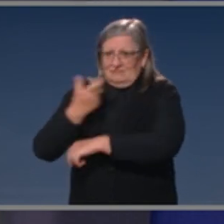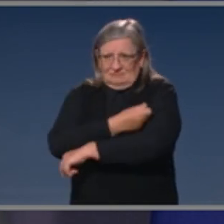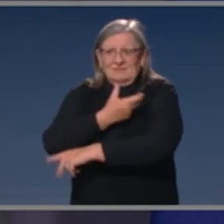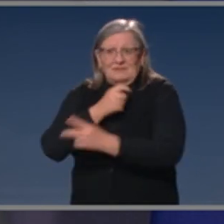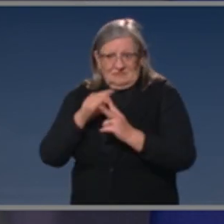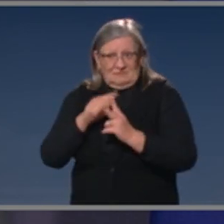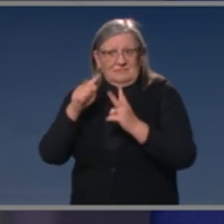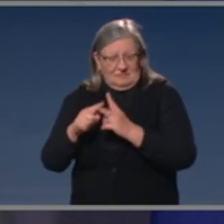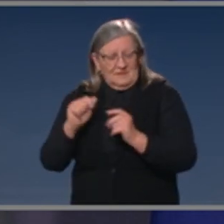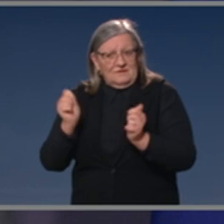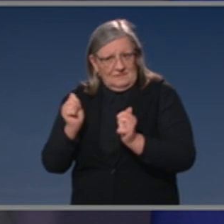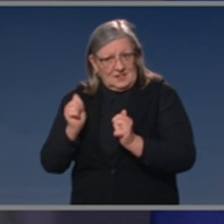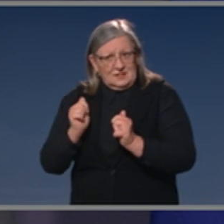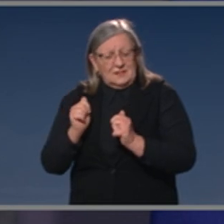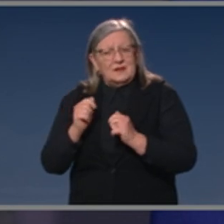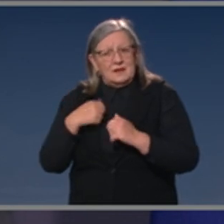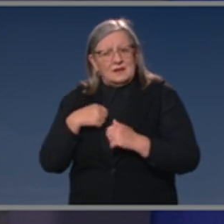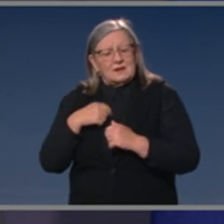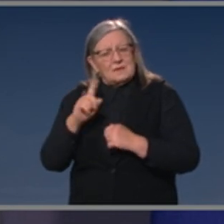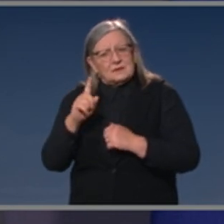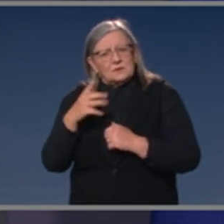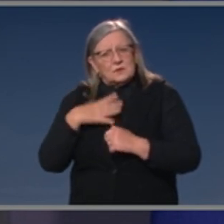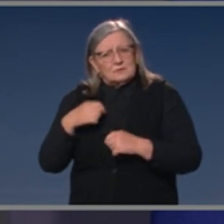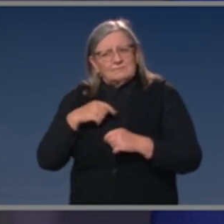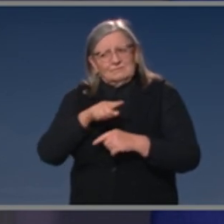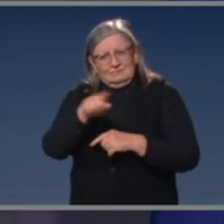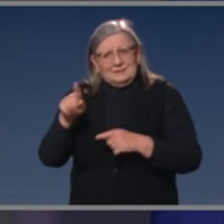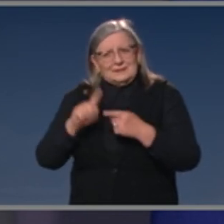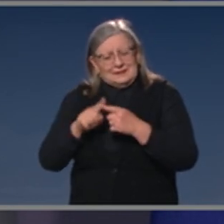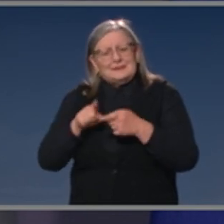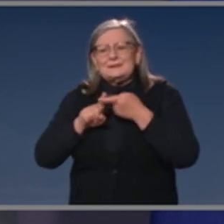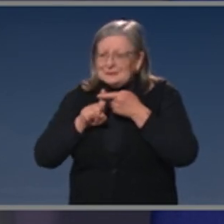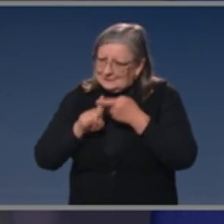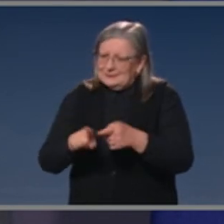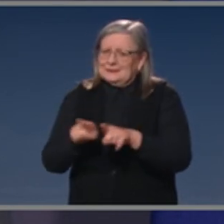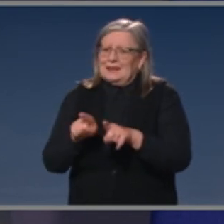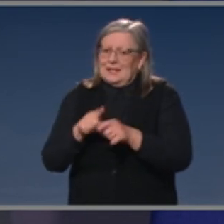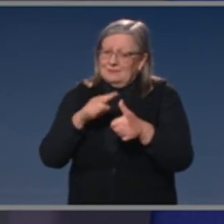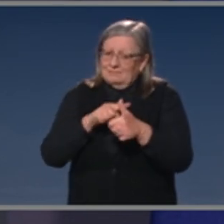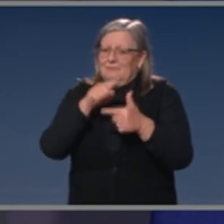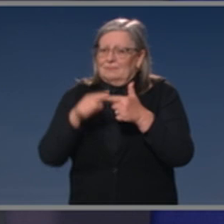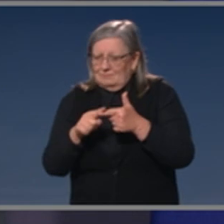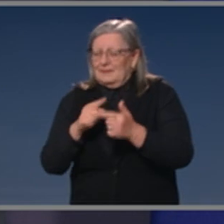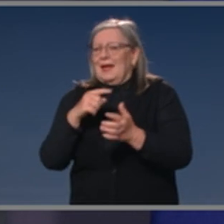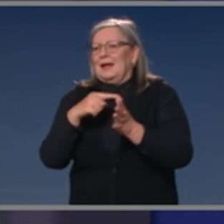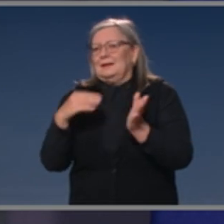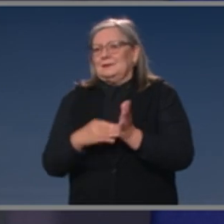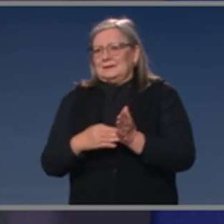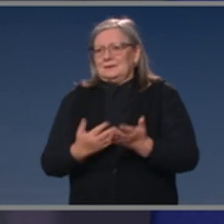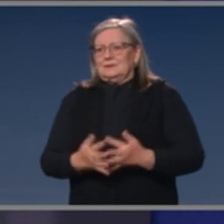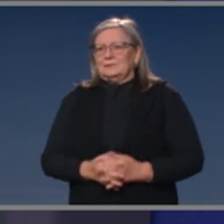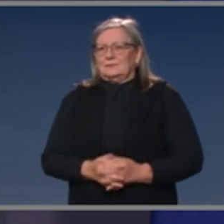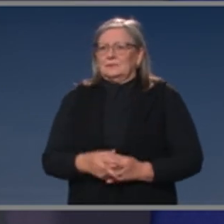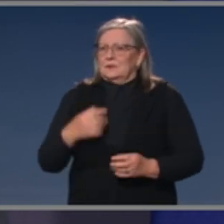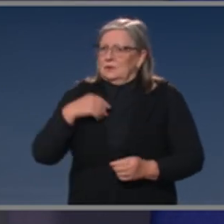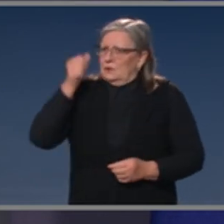is a conservative position, but relative to Australia's risk of